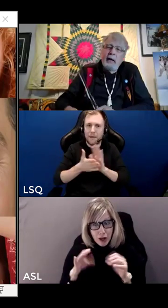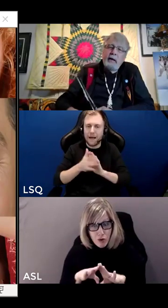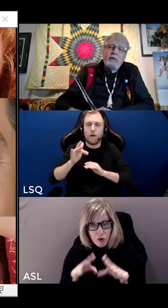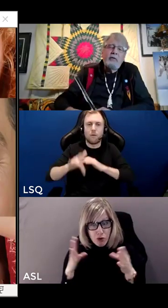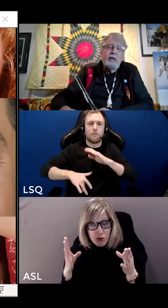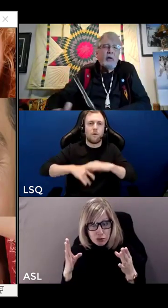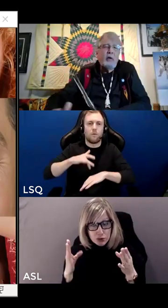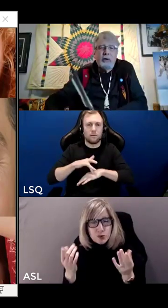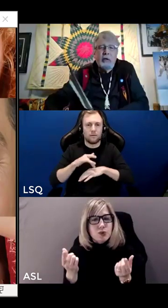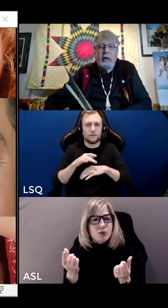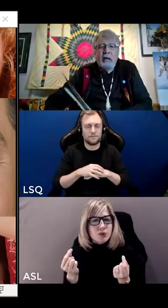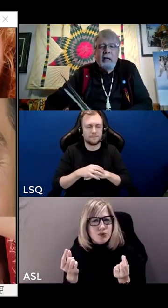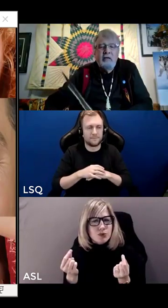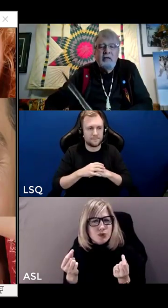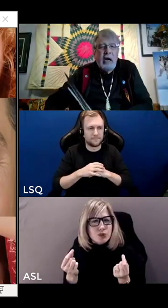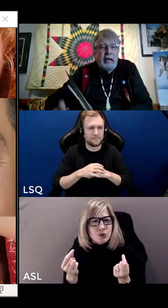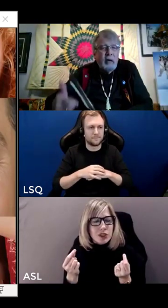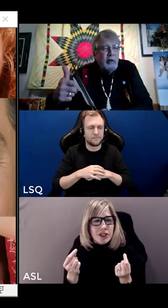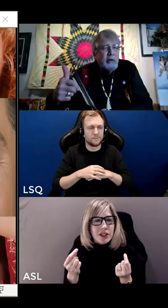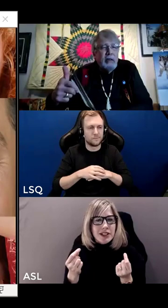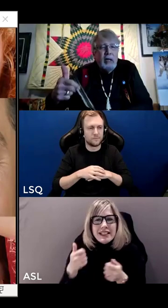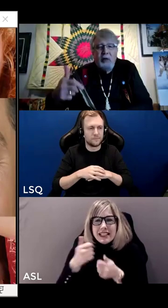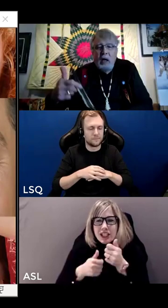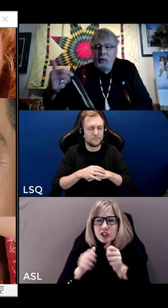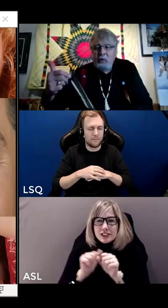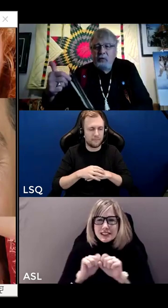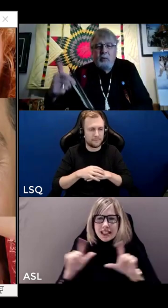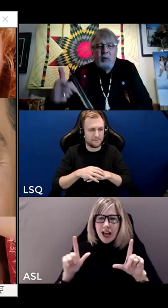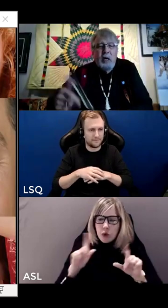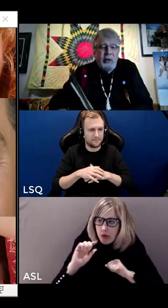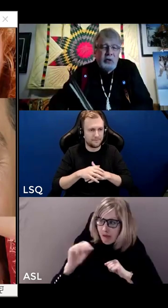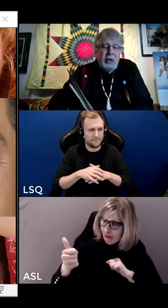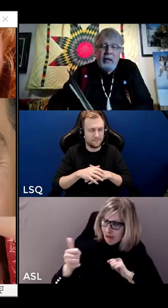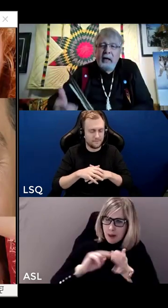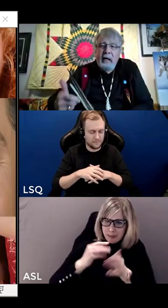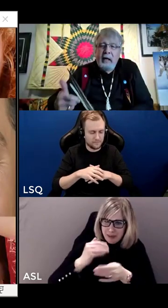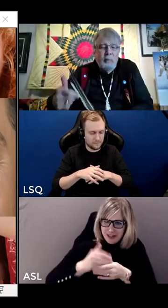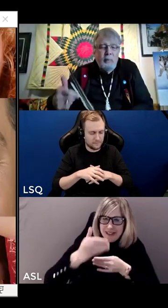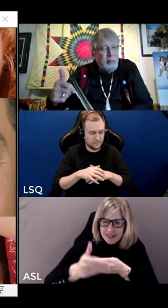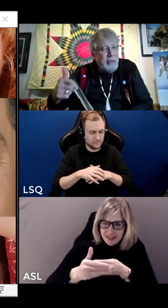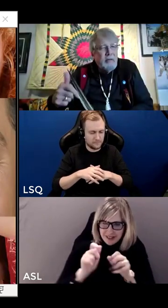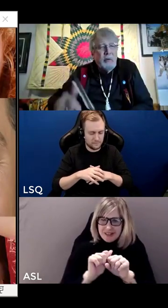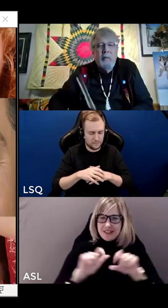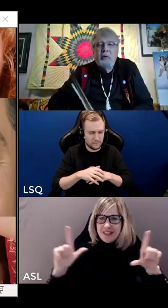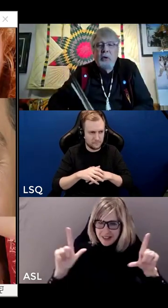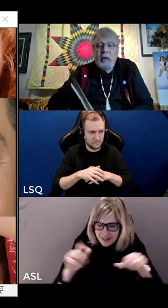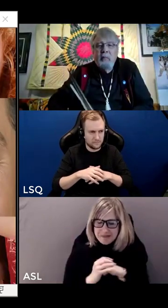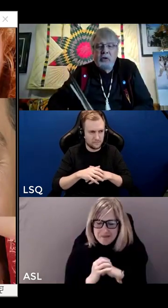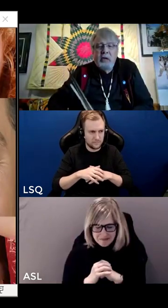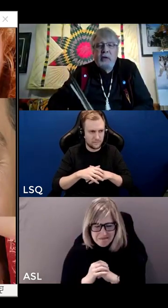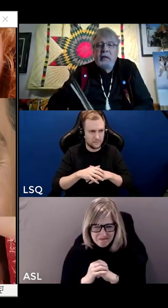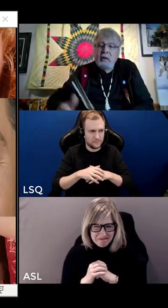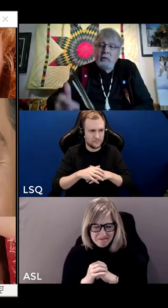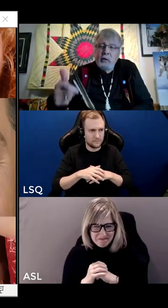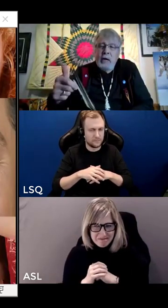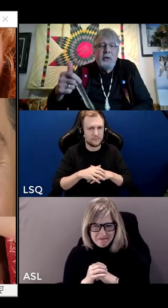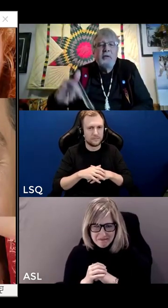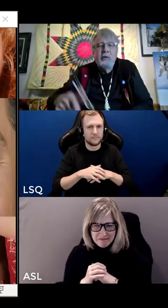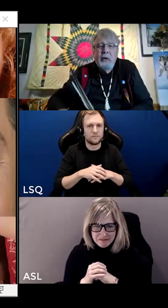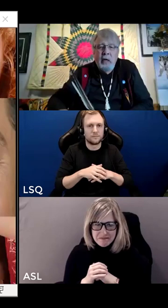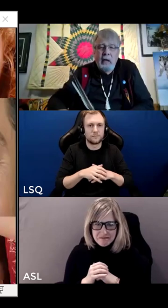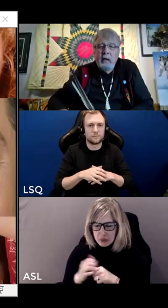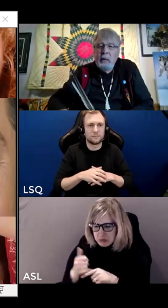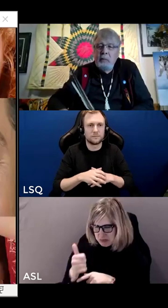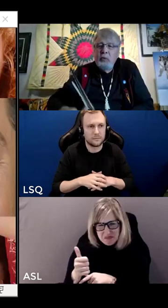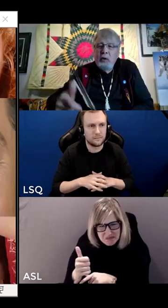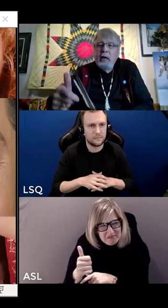give a signal for each slide. I'm giving a thumbs up if you see my image and a thumbs up. That's what I'm doing. I'm just giving this direction